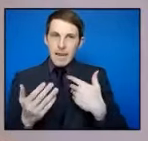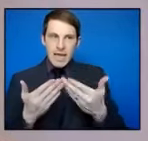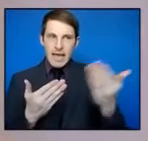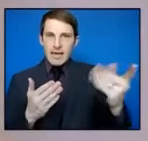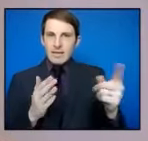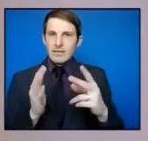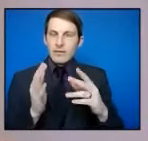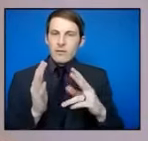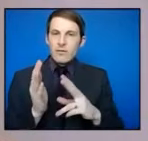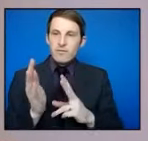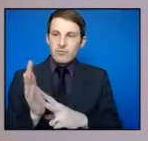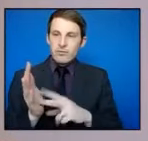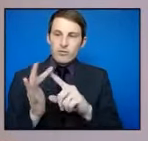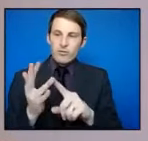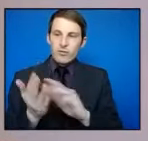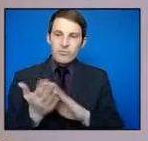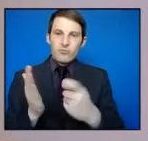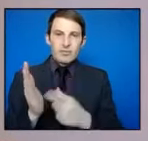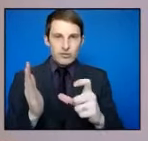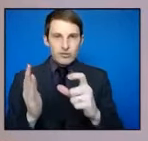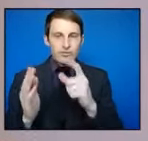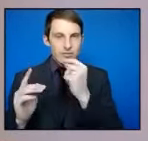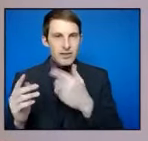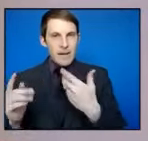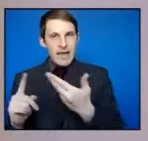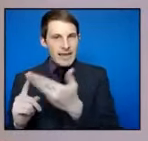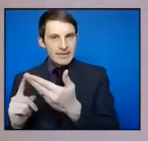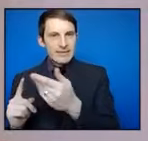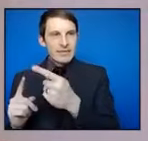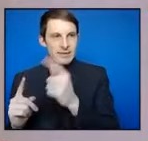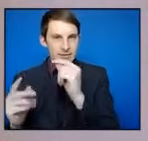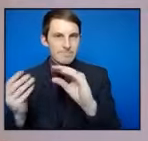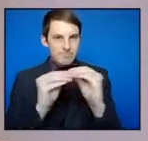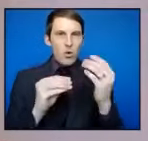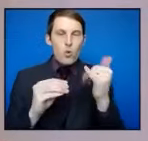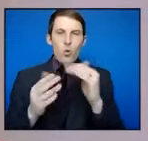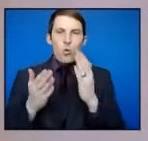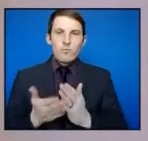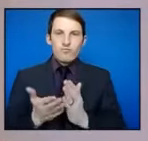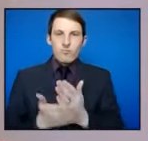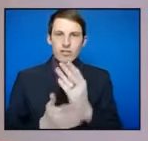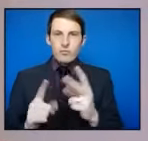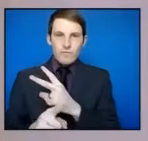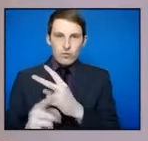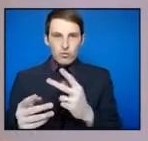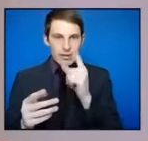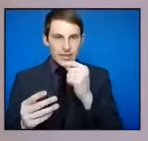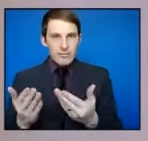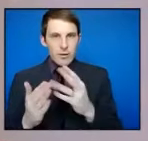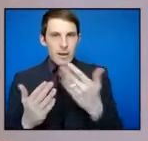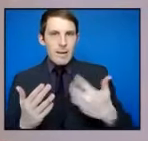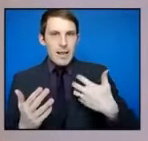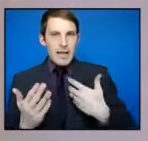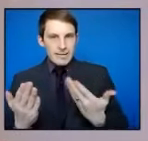can pursue some form of legal review and I would also say supplementing that is the fact that